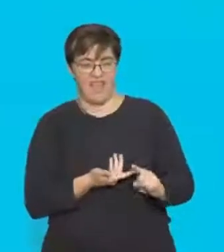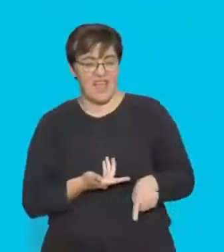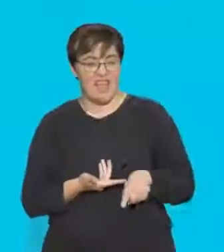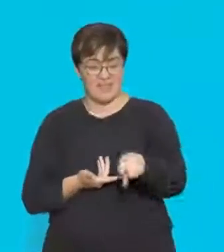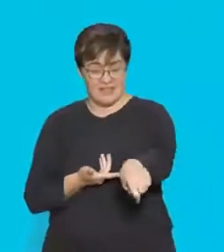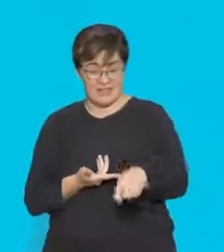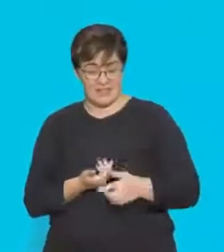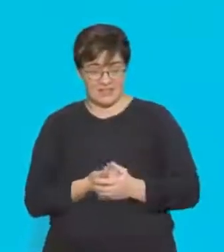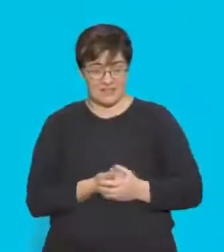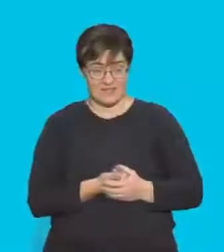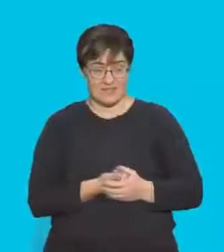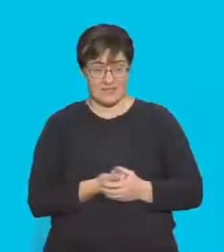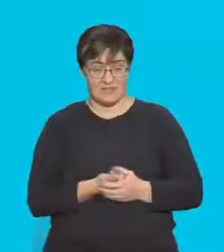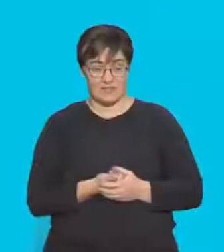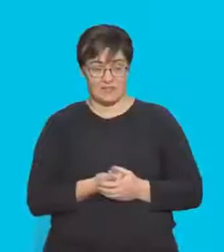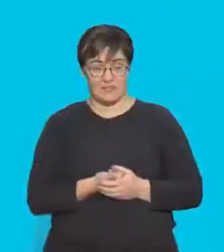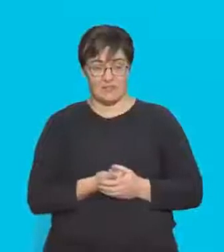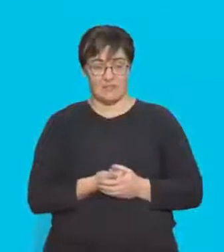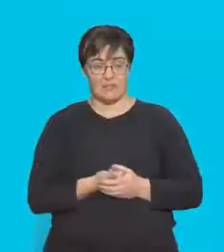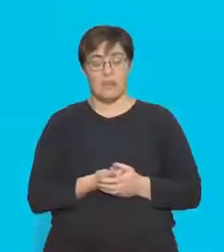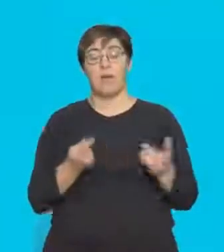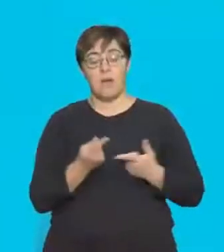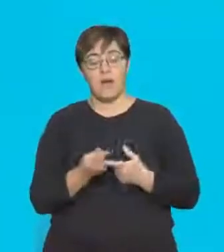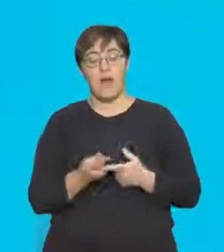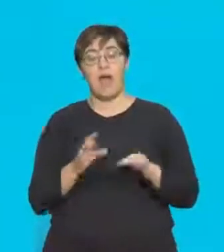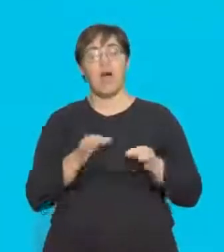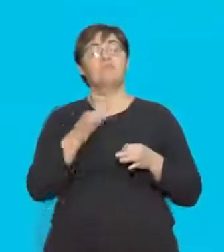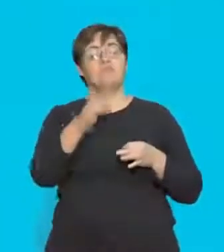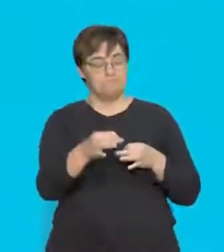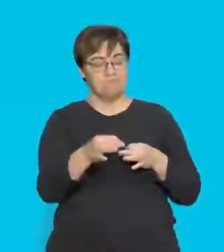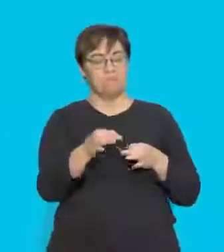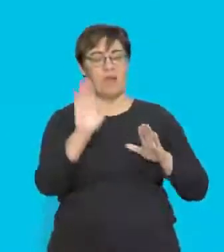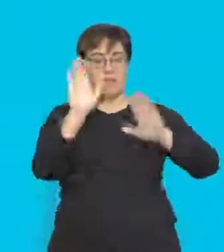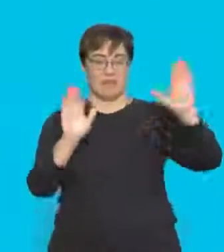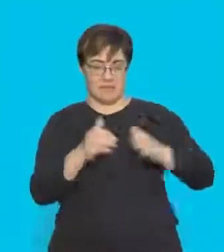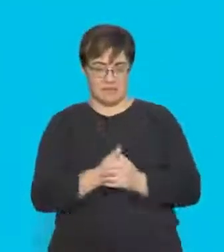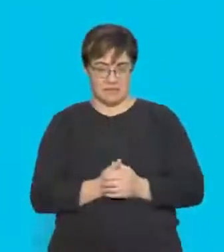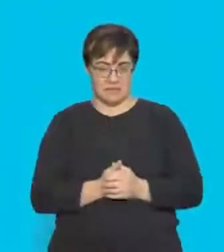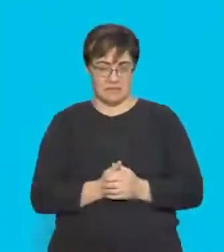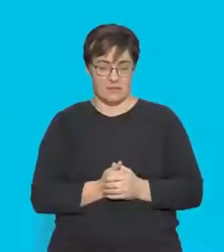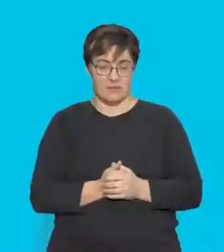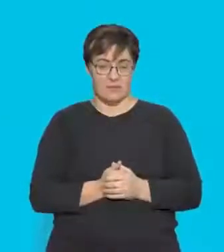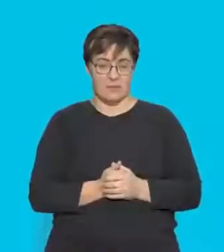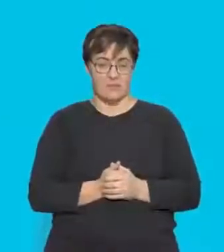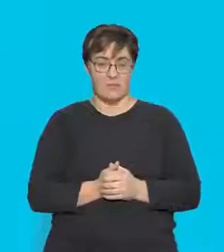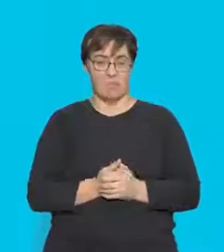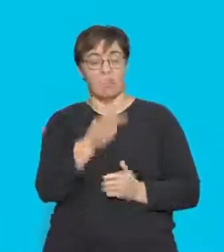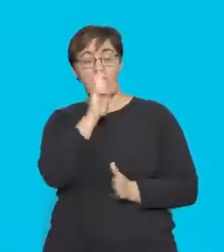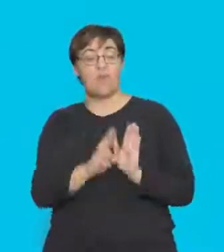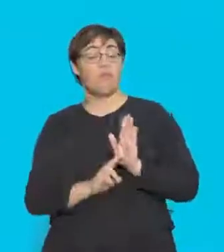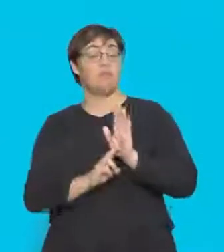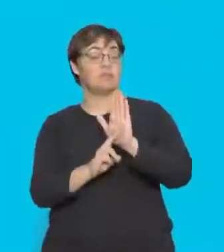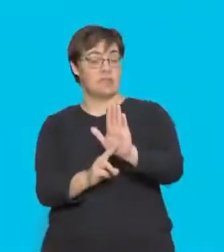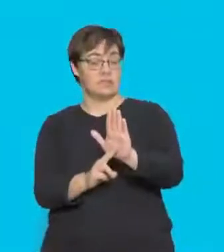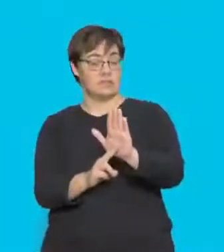field. But in fact, what we can do is we can expand on the pattern that is given by the iron filings, and we can